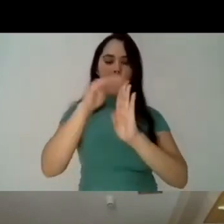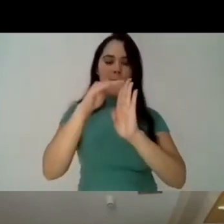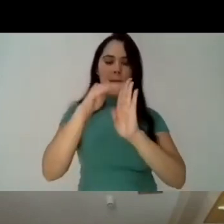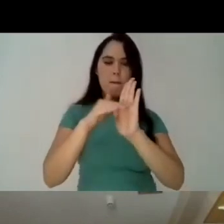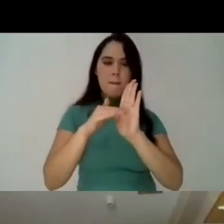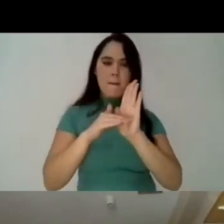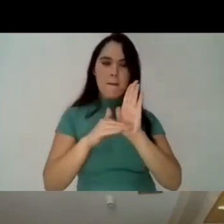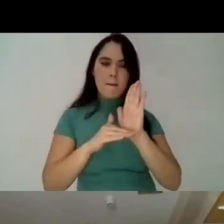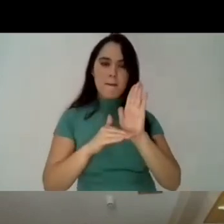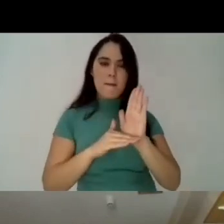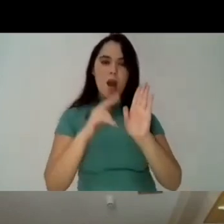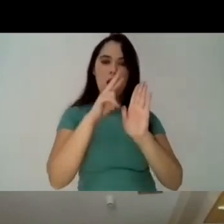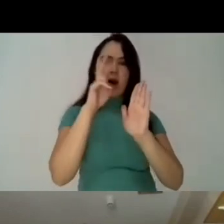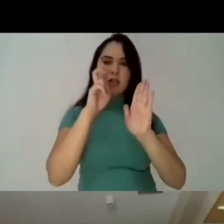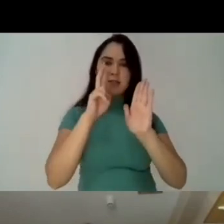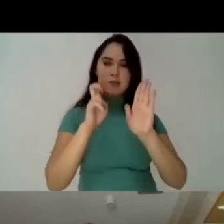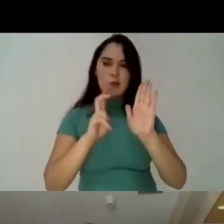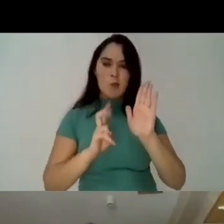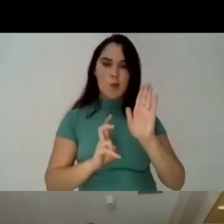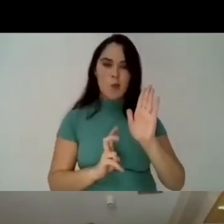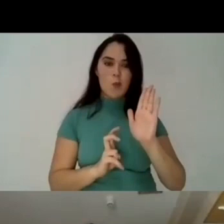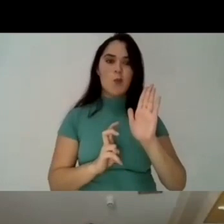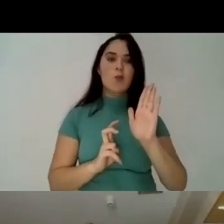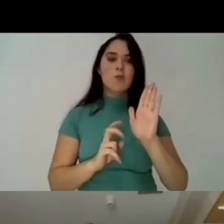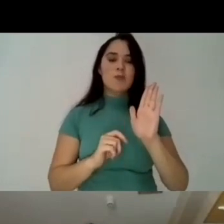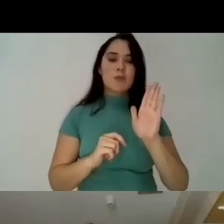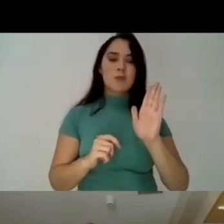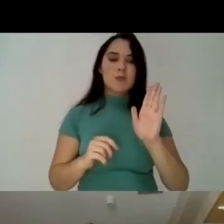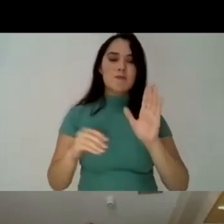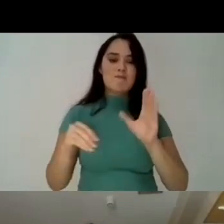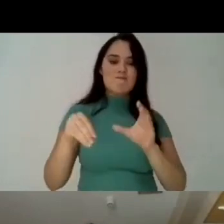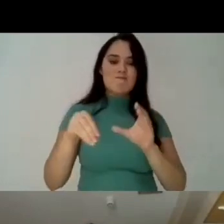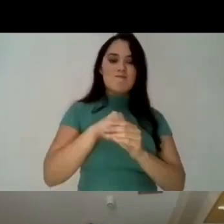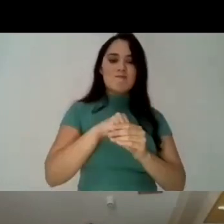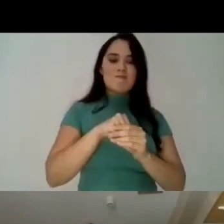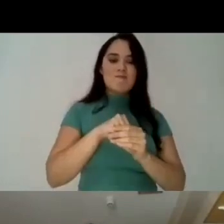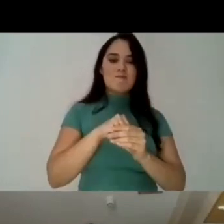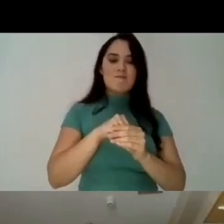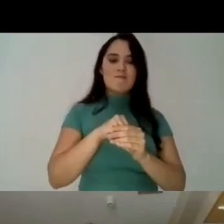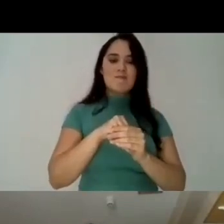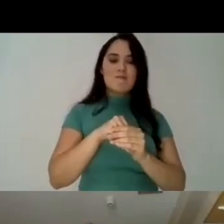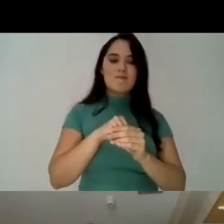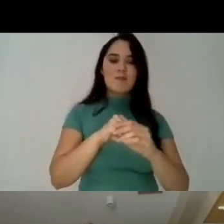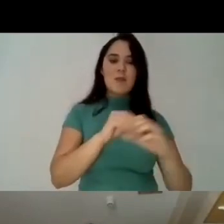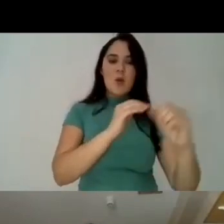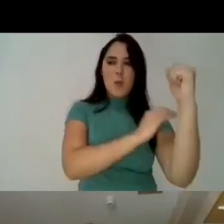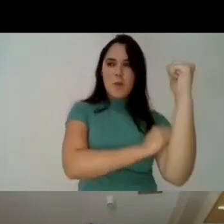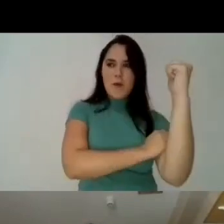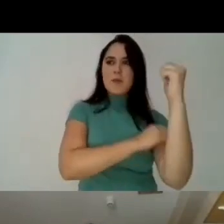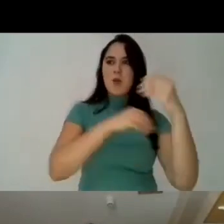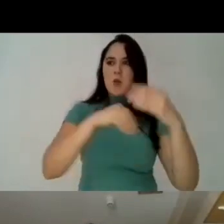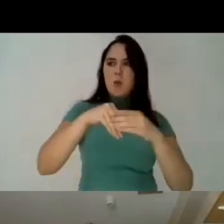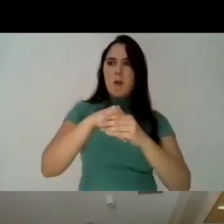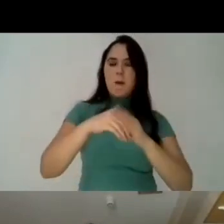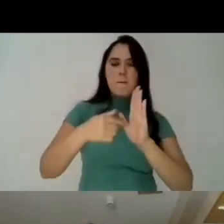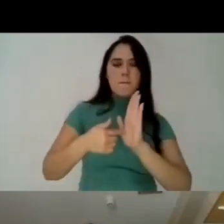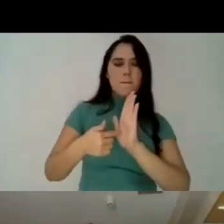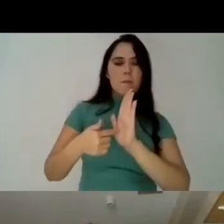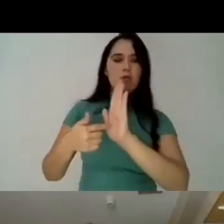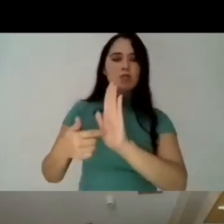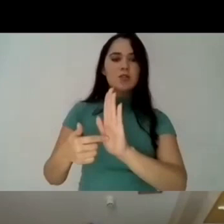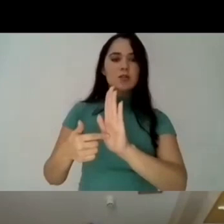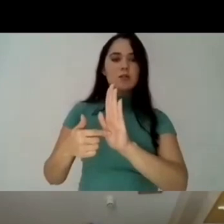i believe that um the une they have to incorporate uh the gender agenda